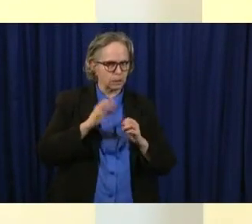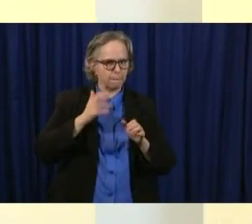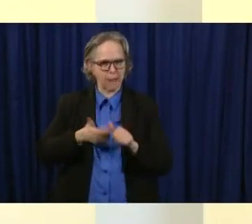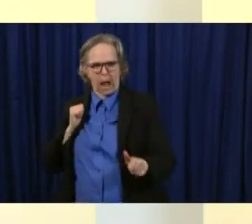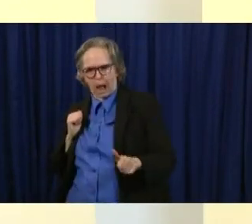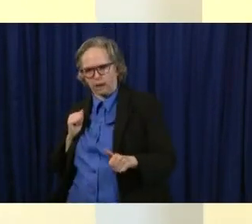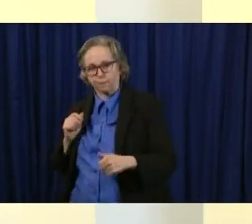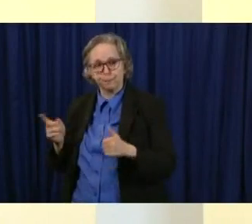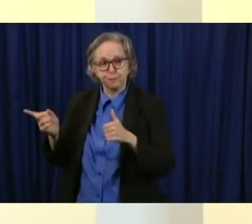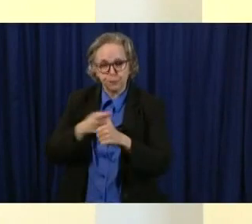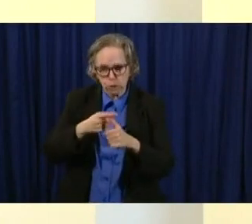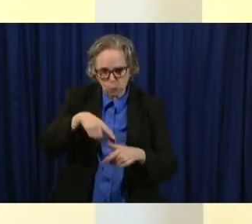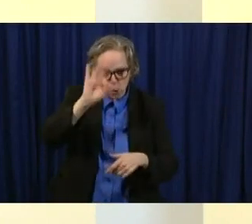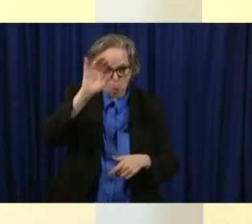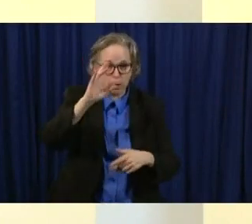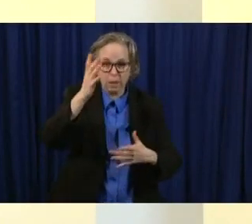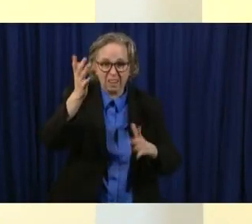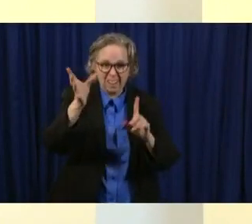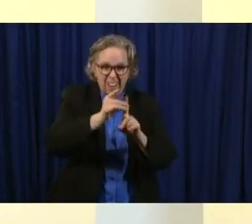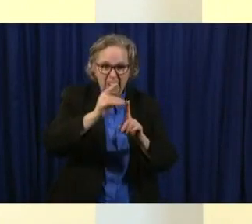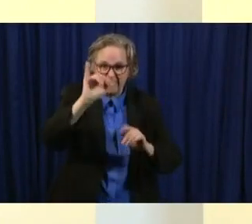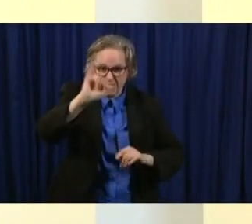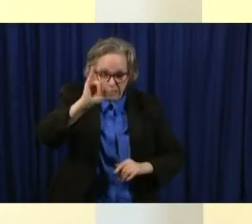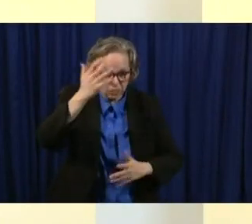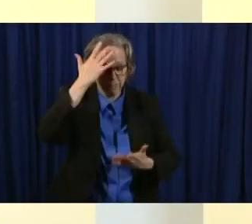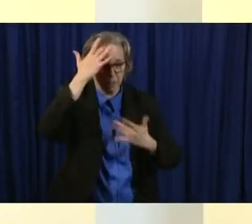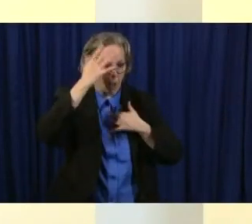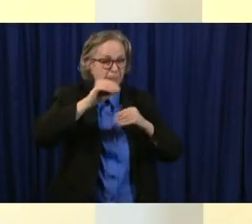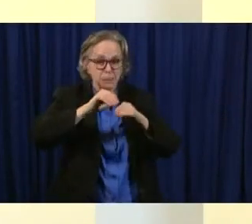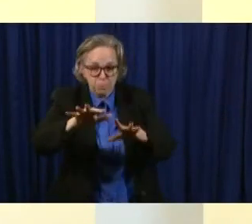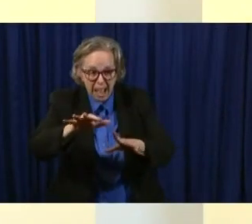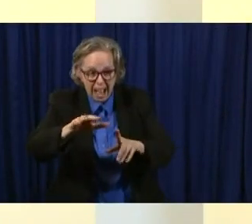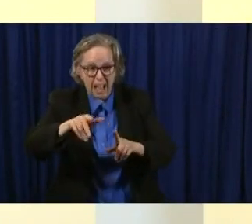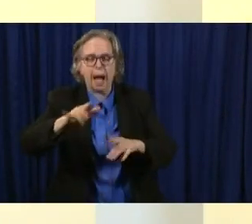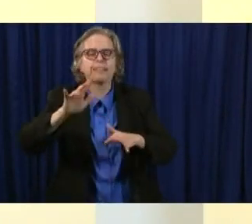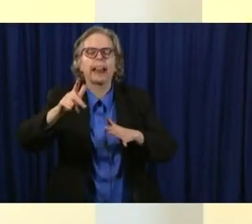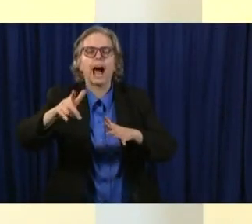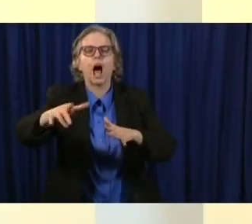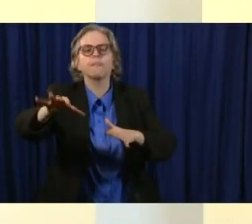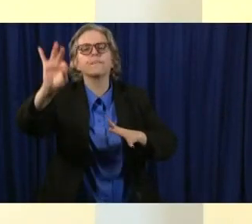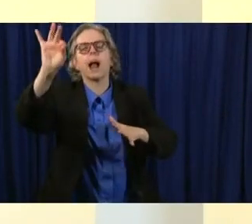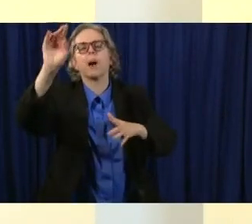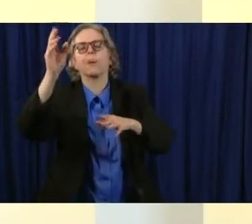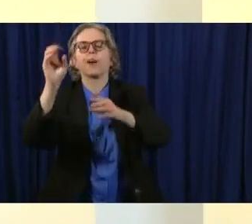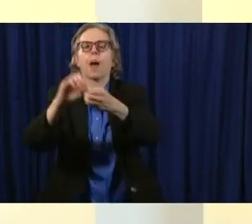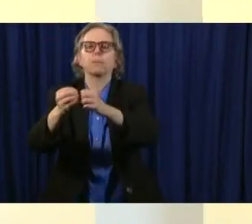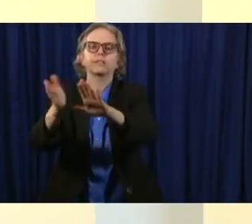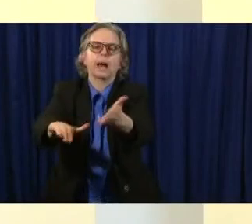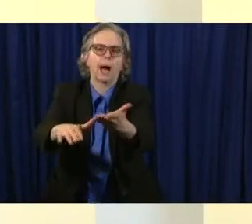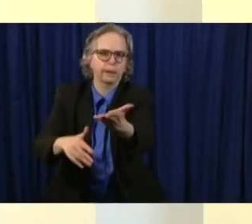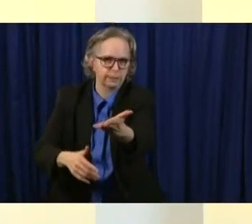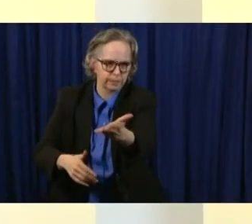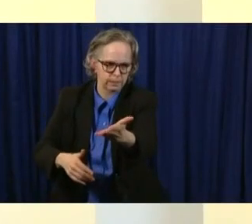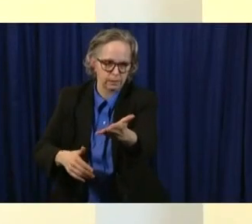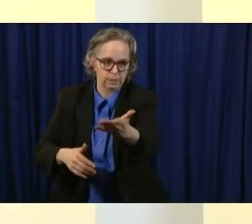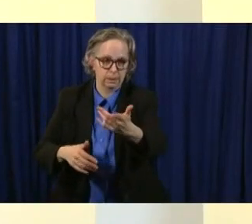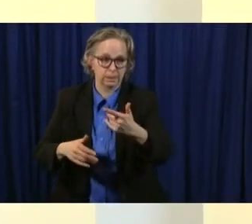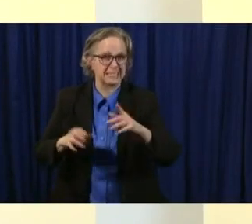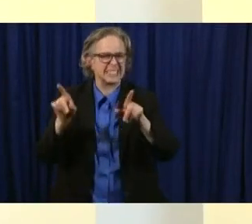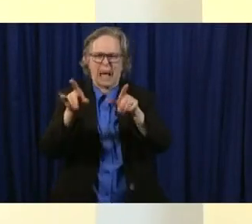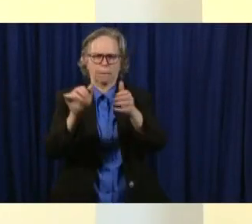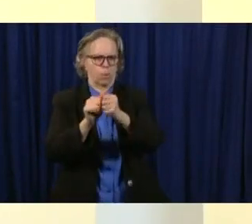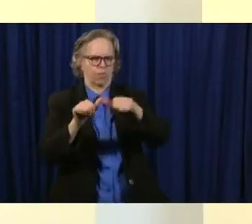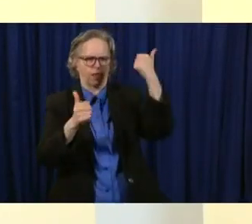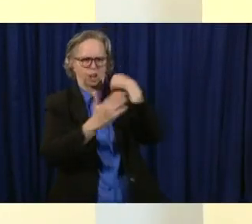So our country is still very early in this pandemic relatively to other countries. So we look to what other countries